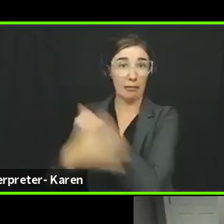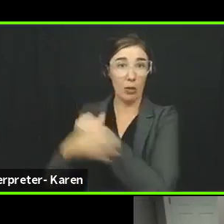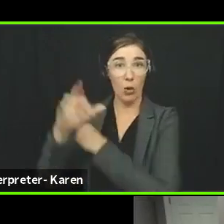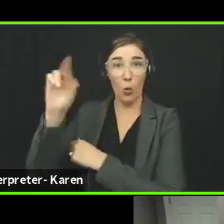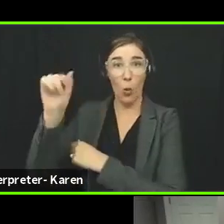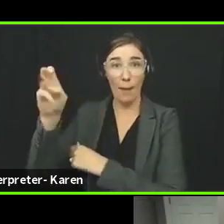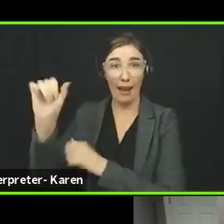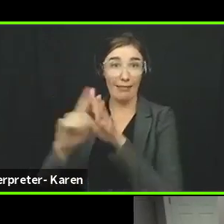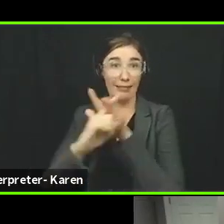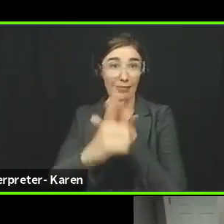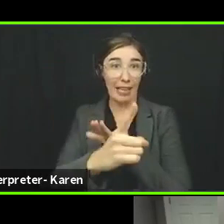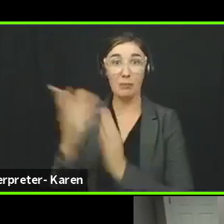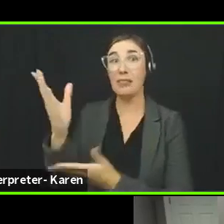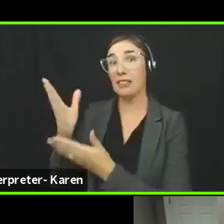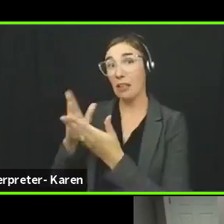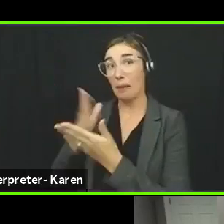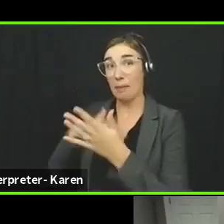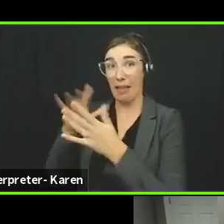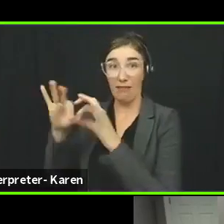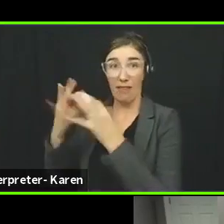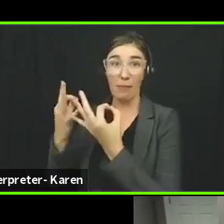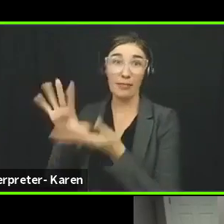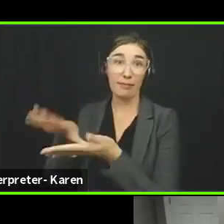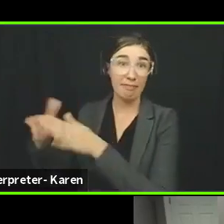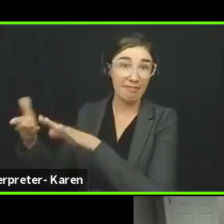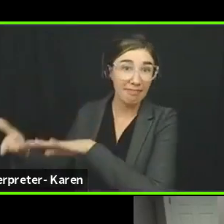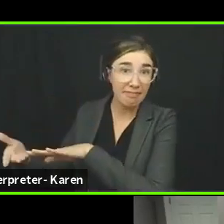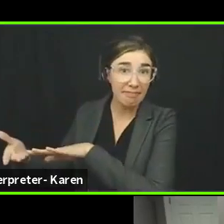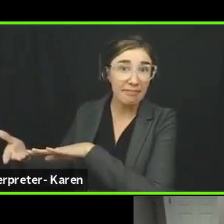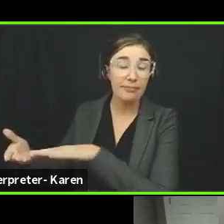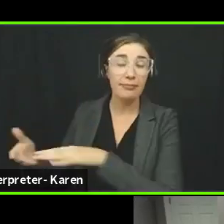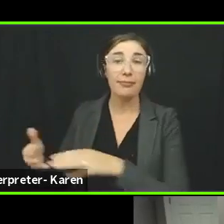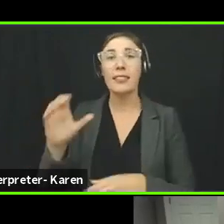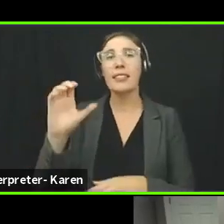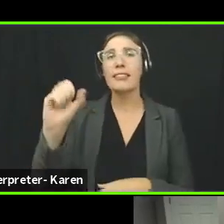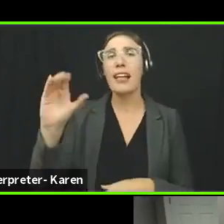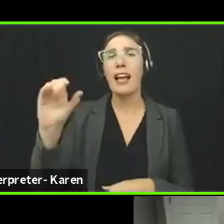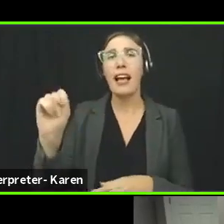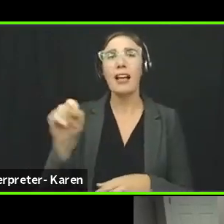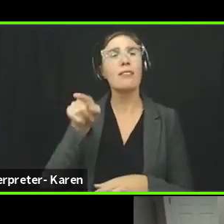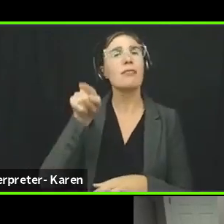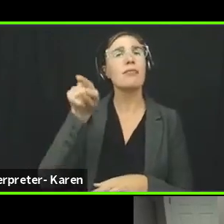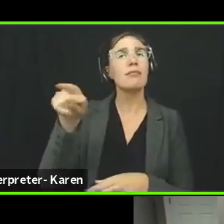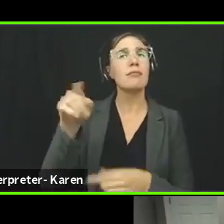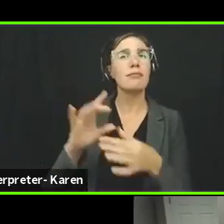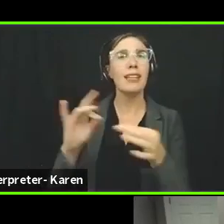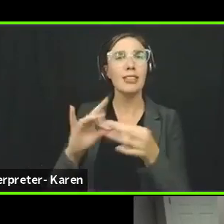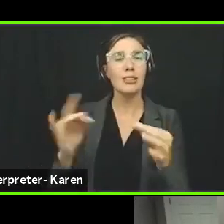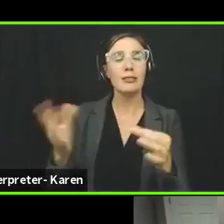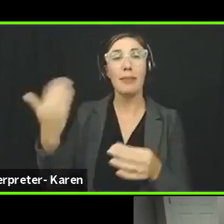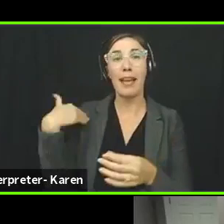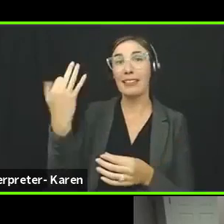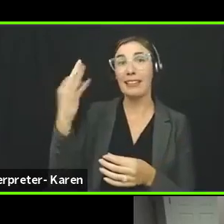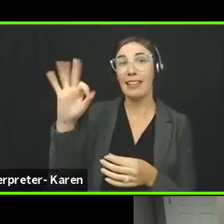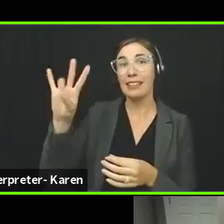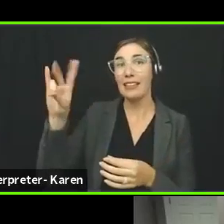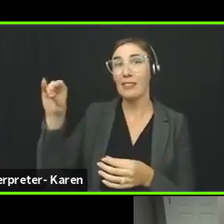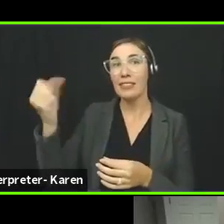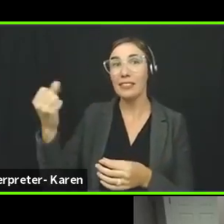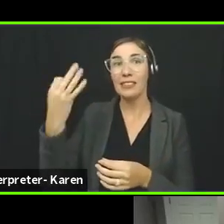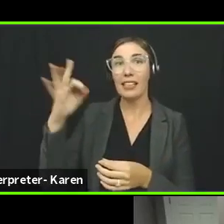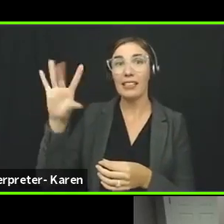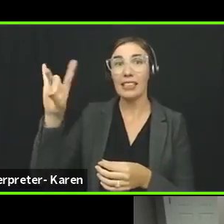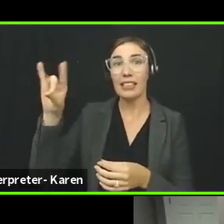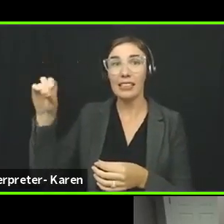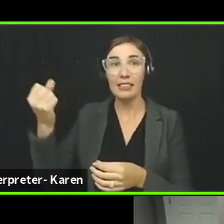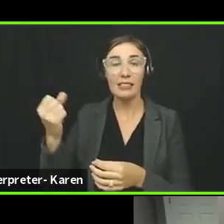my family members perished. I it's funny, Scott, when you said that in the 70s and 80s, you know, there wasn't